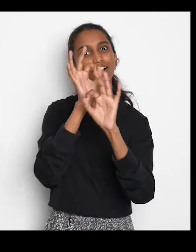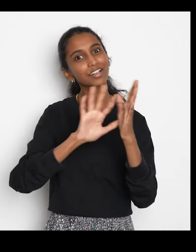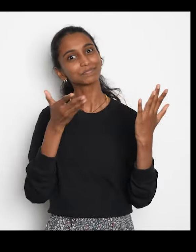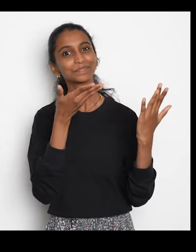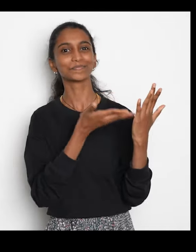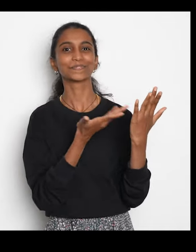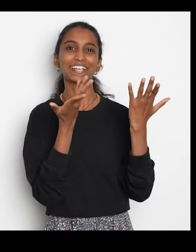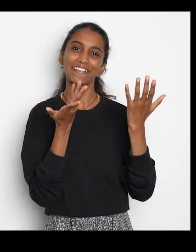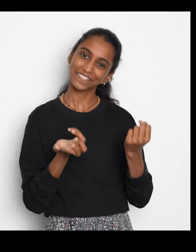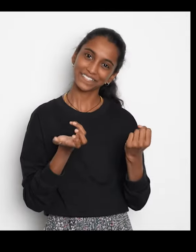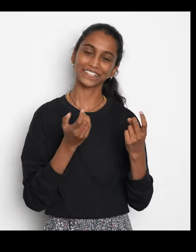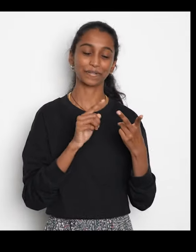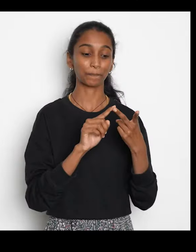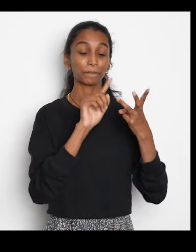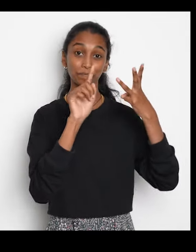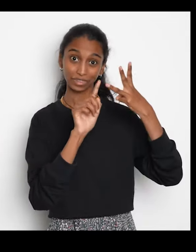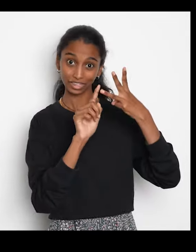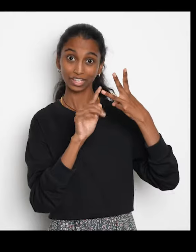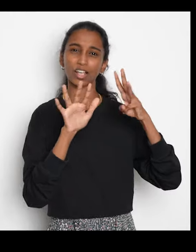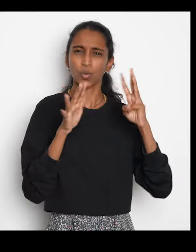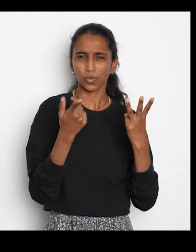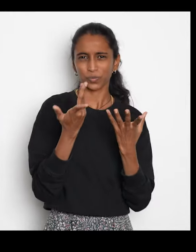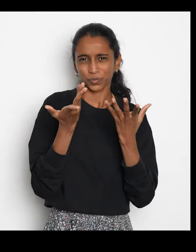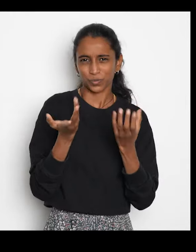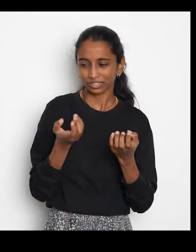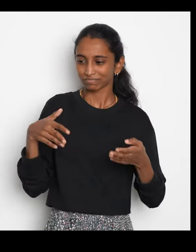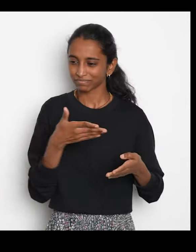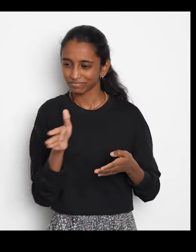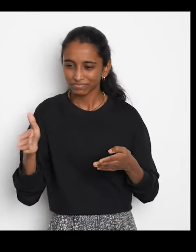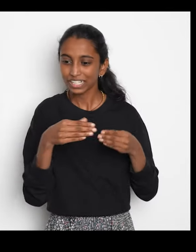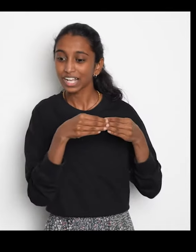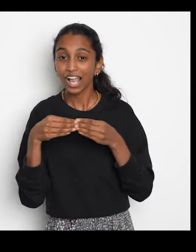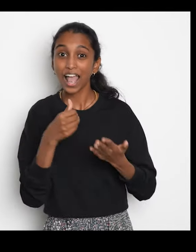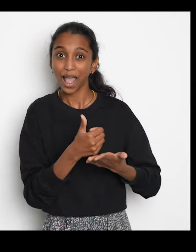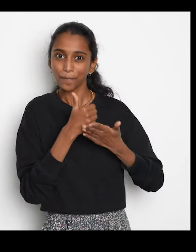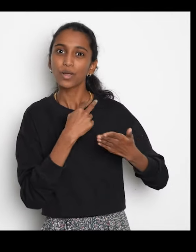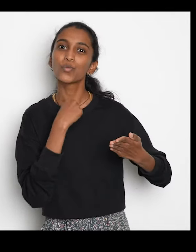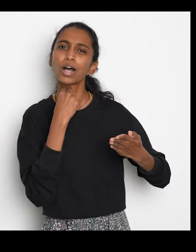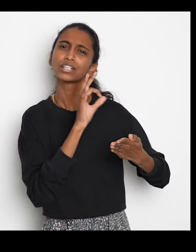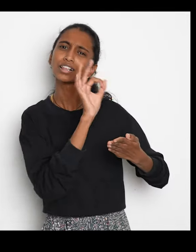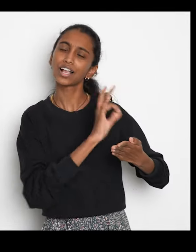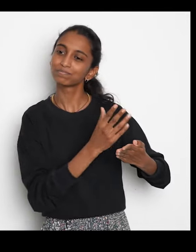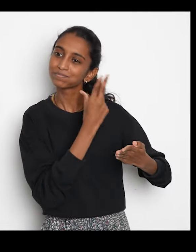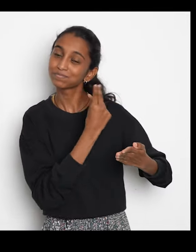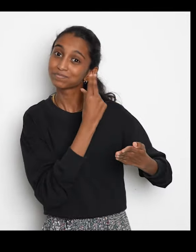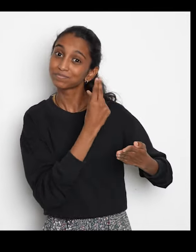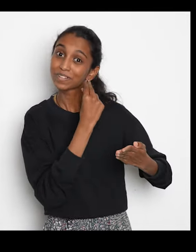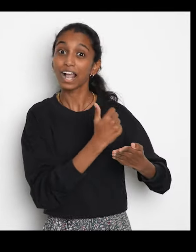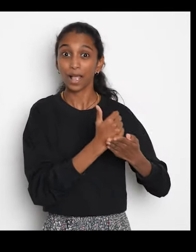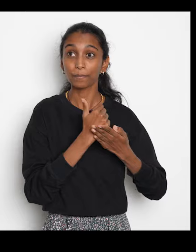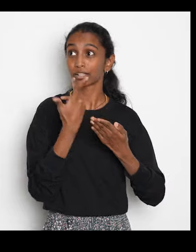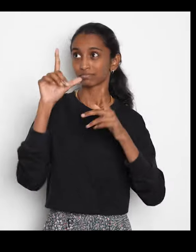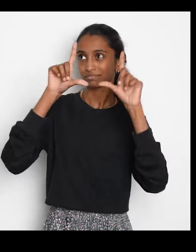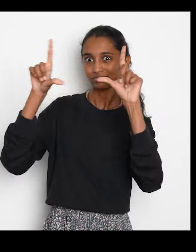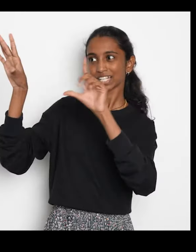each artwork within them. You can either opt to follow the audio tour of the exhibitions, which guides you around the